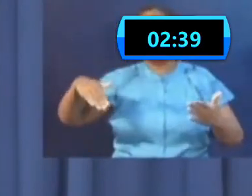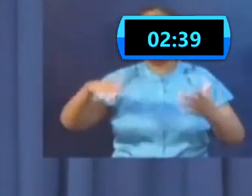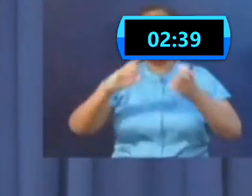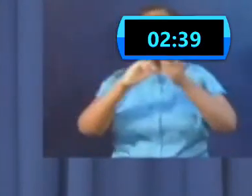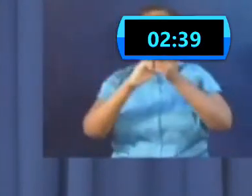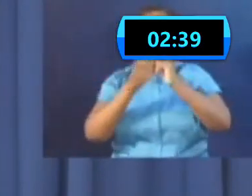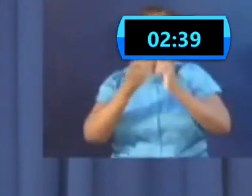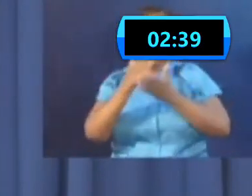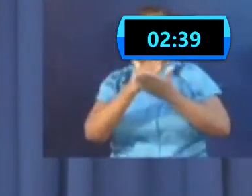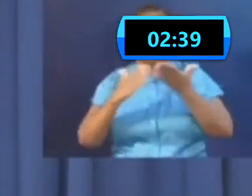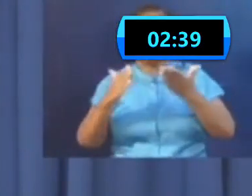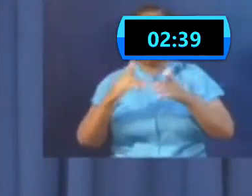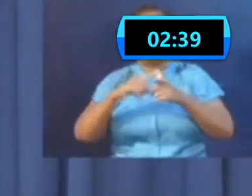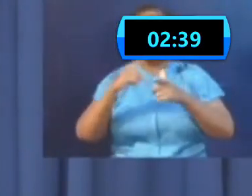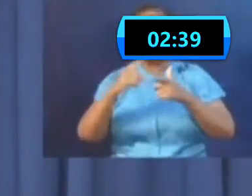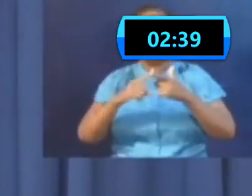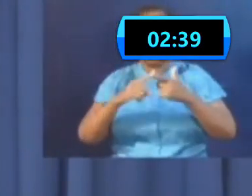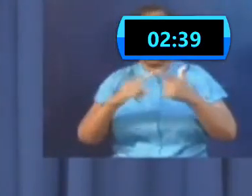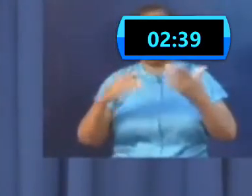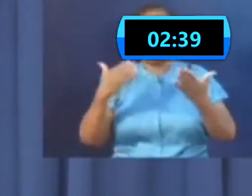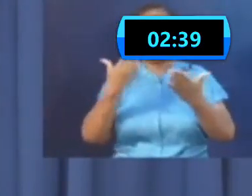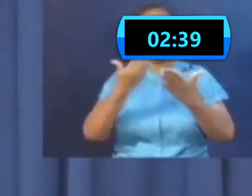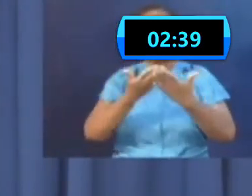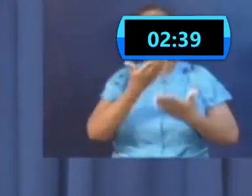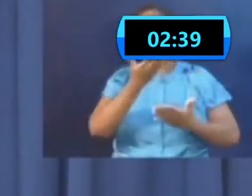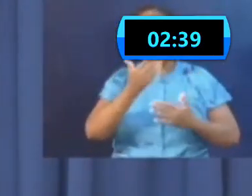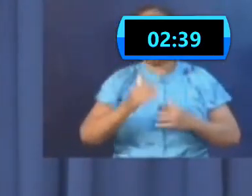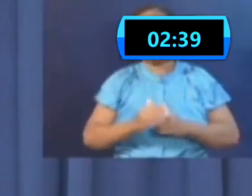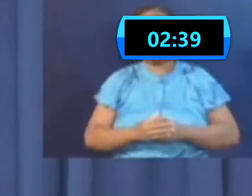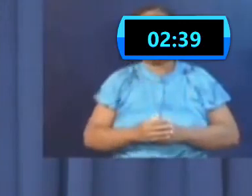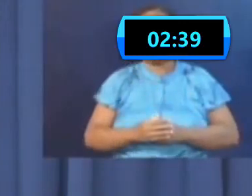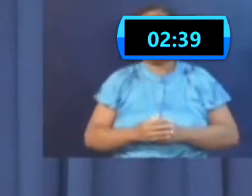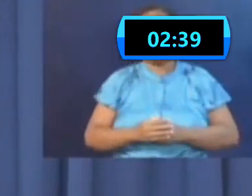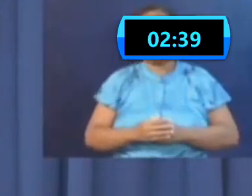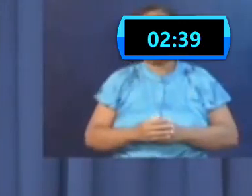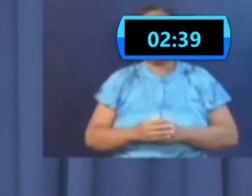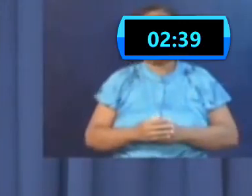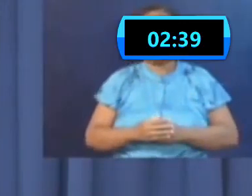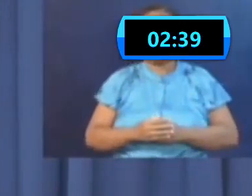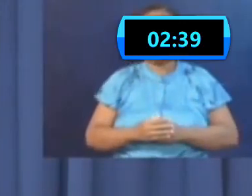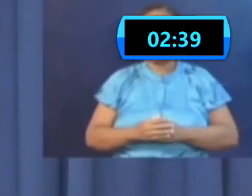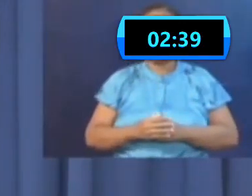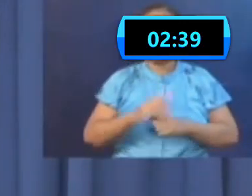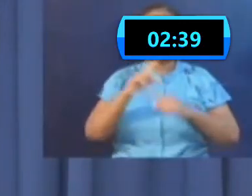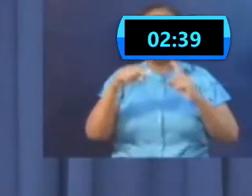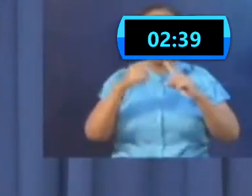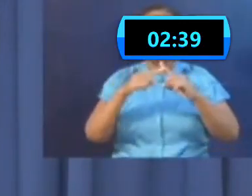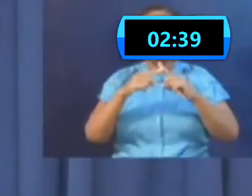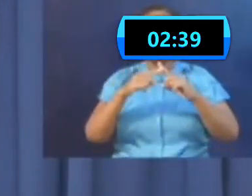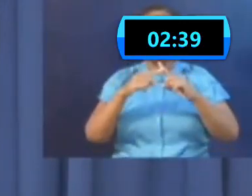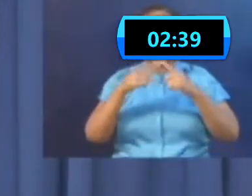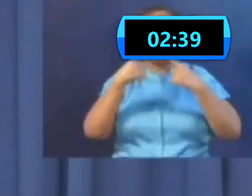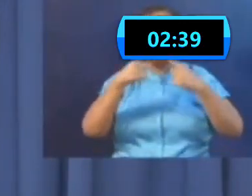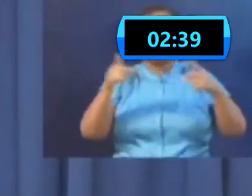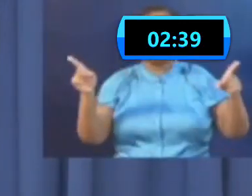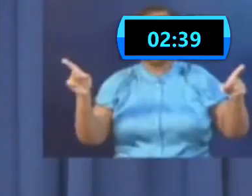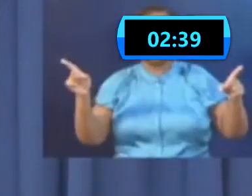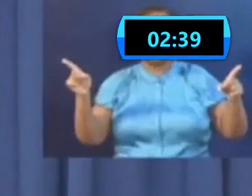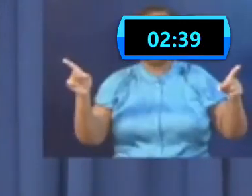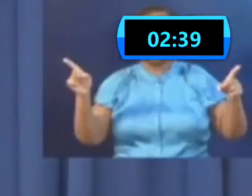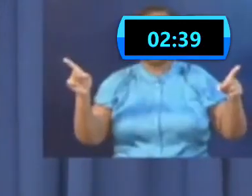as I said, all the numbers have come down. When we announced the escalation plans on Wednesday,